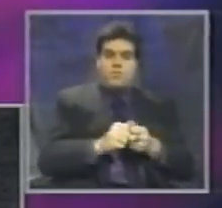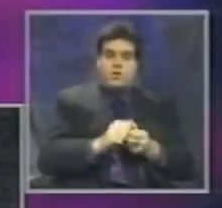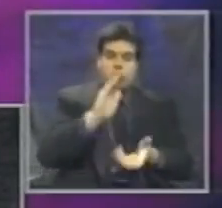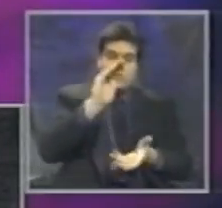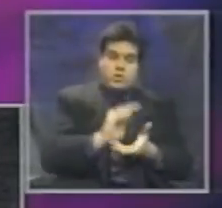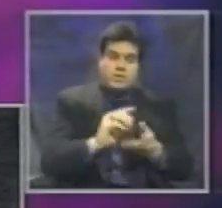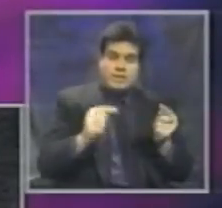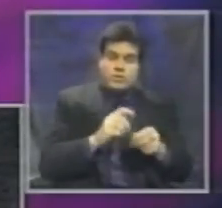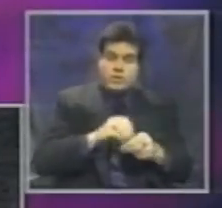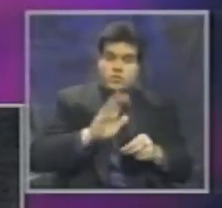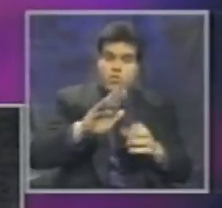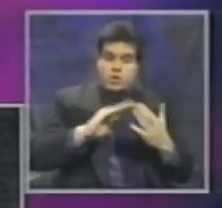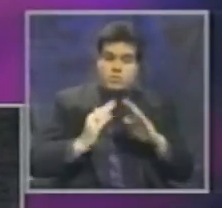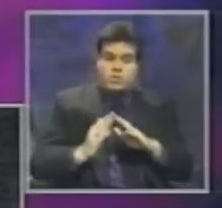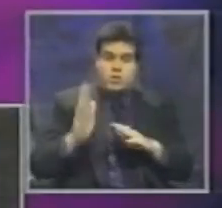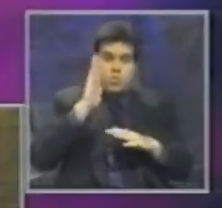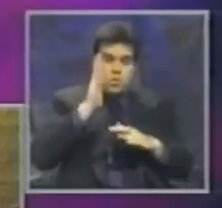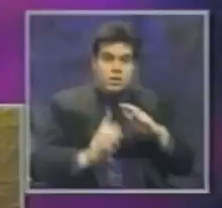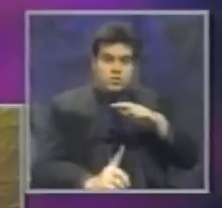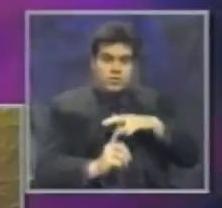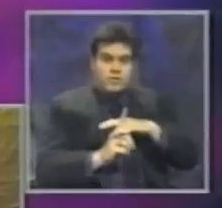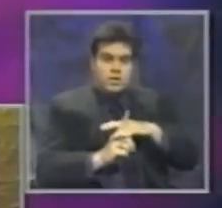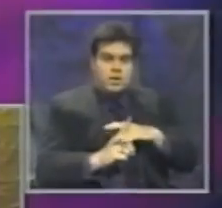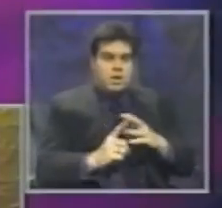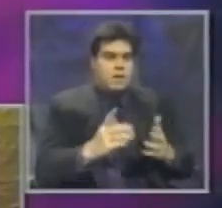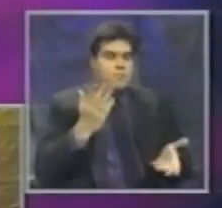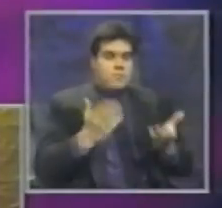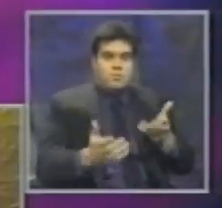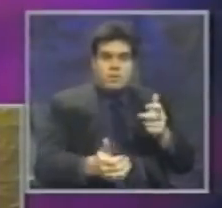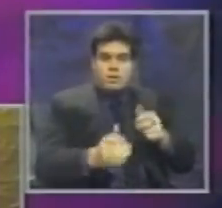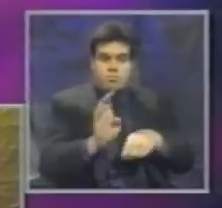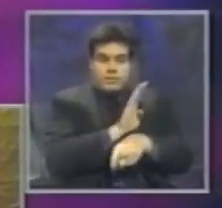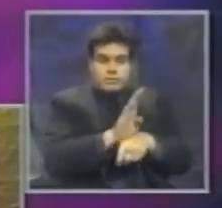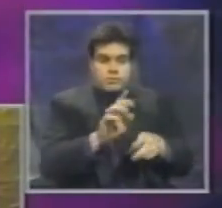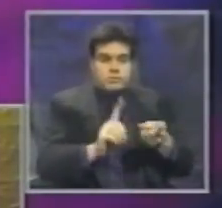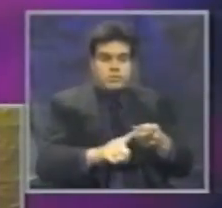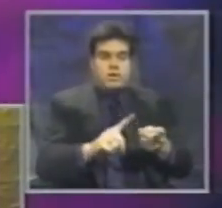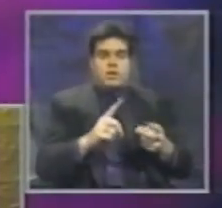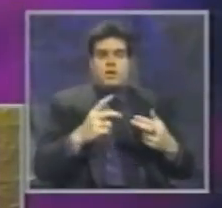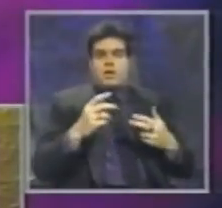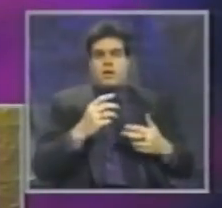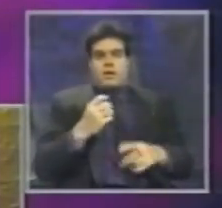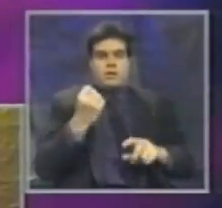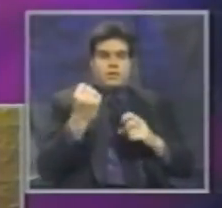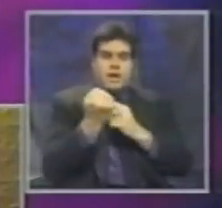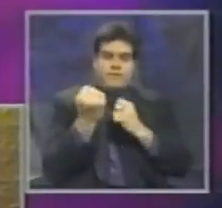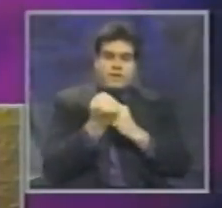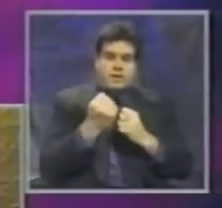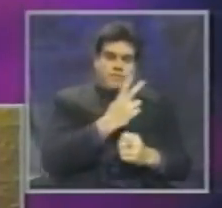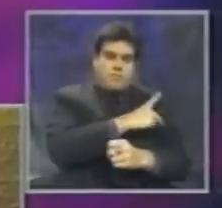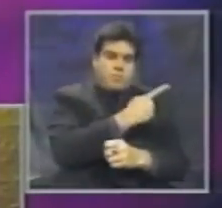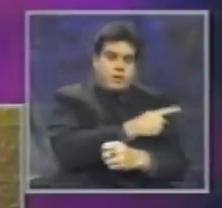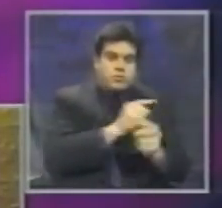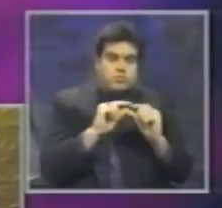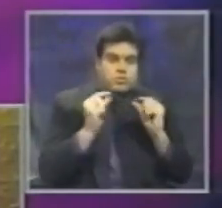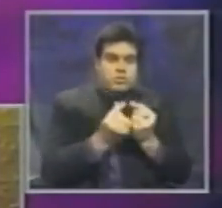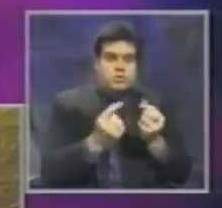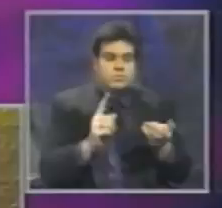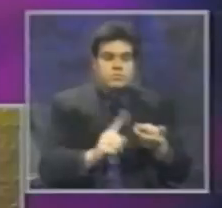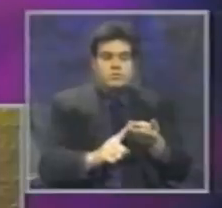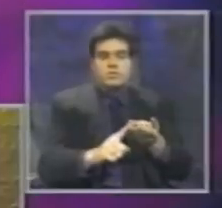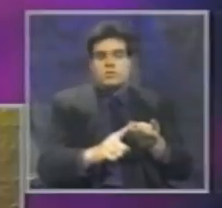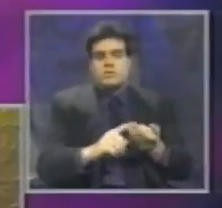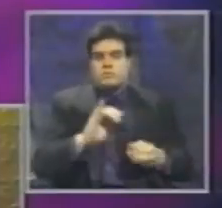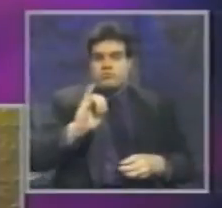surface, whether they're patient advocate groups, businesses, insurers, car dealers, or whoever. These stakeholders should be